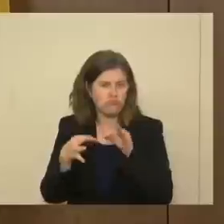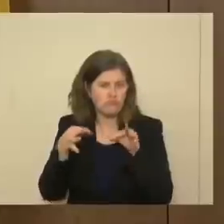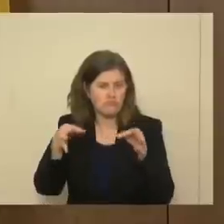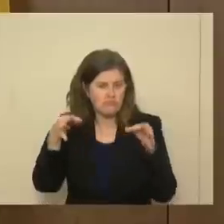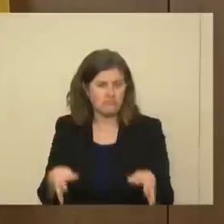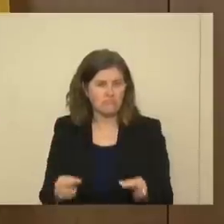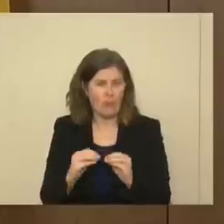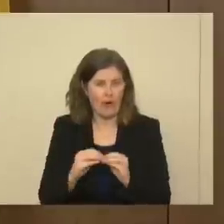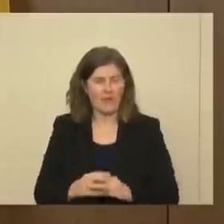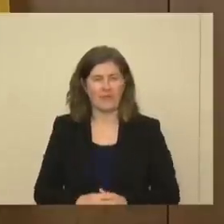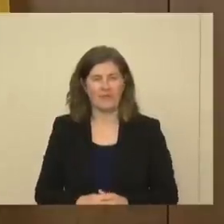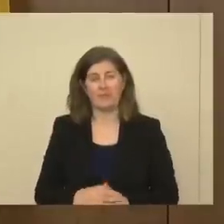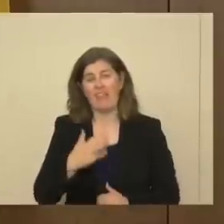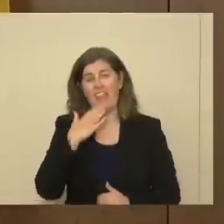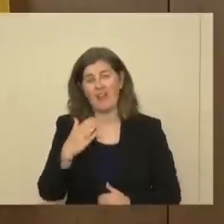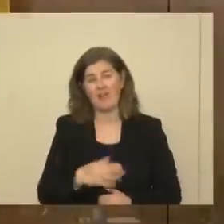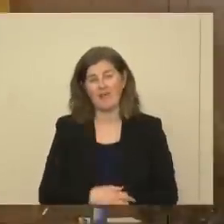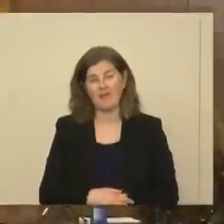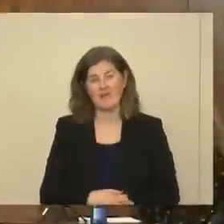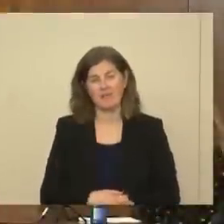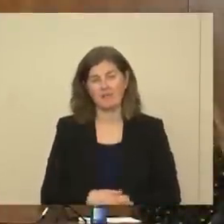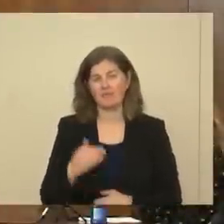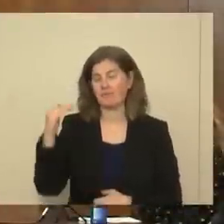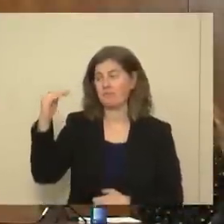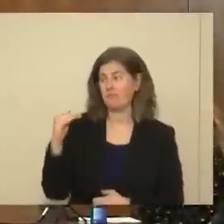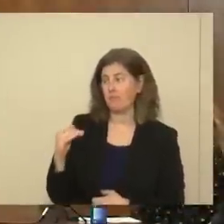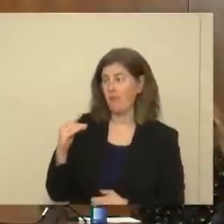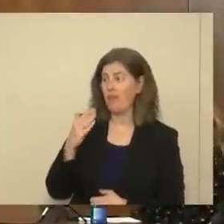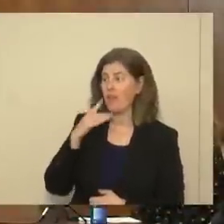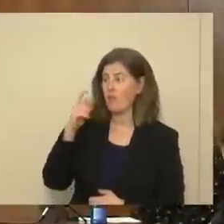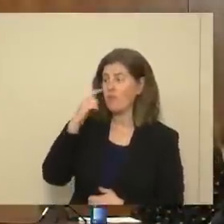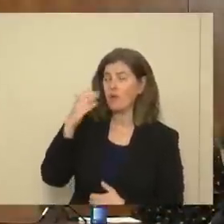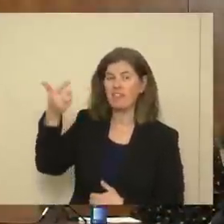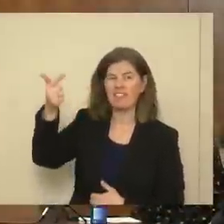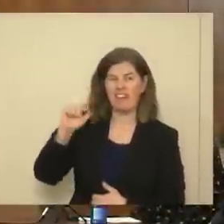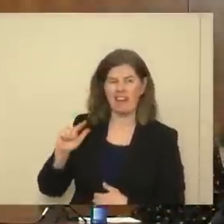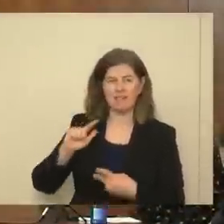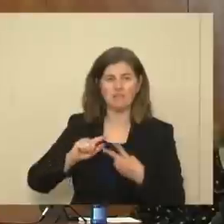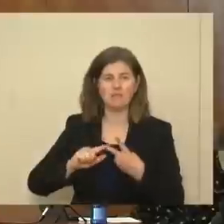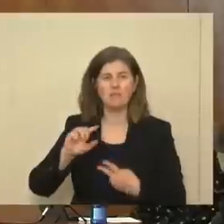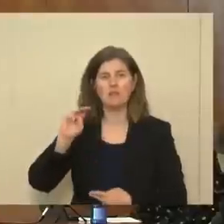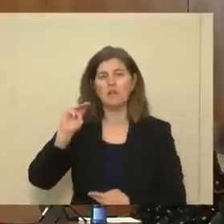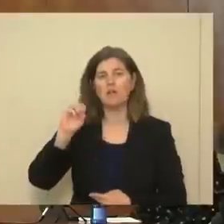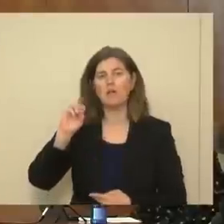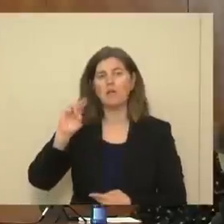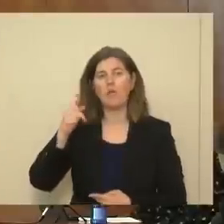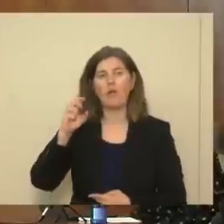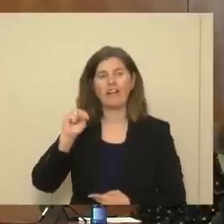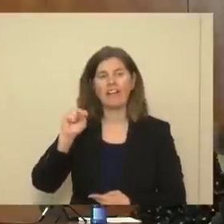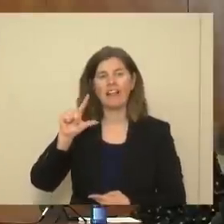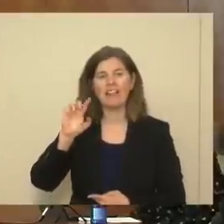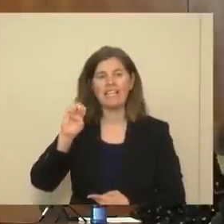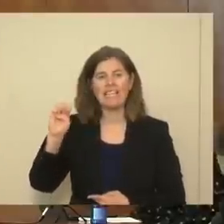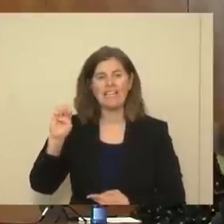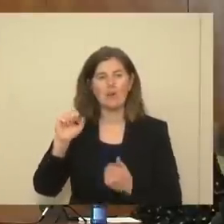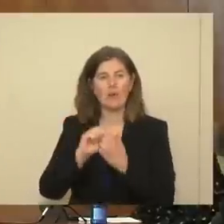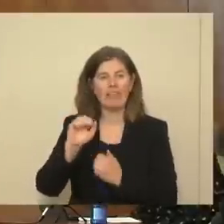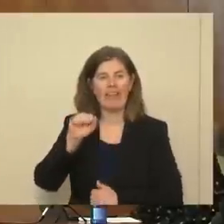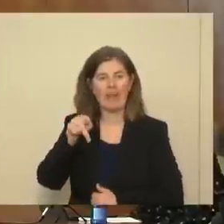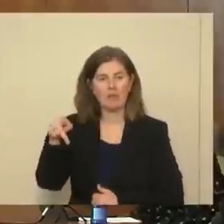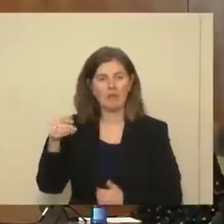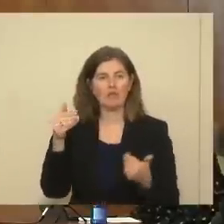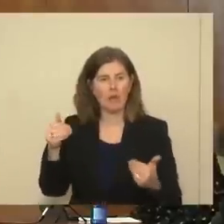determinations. Thank you. Thank you, Governor. Next, I will go to Morgan Lee with the AP. Morgan, you are,